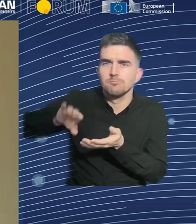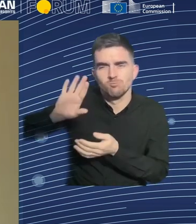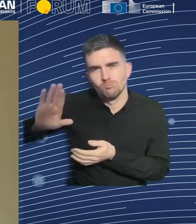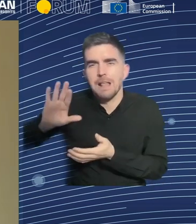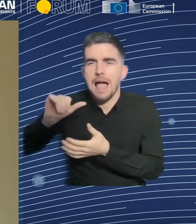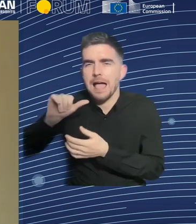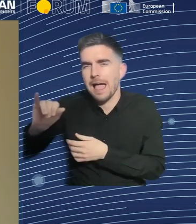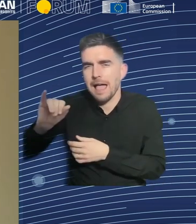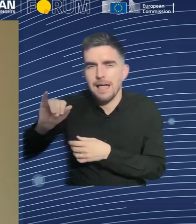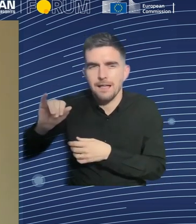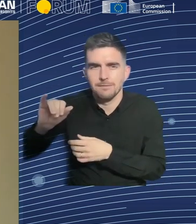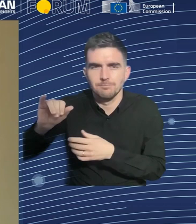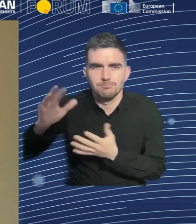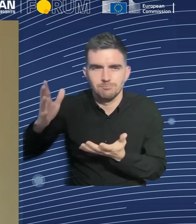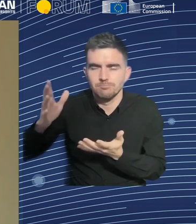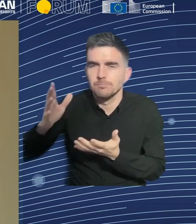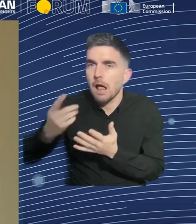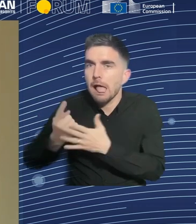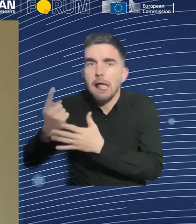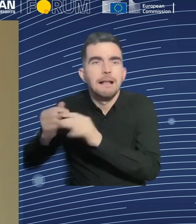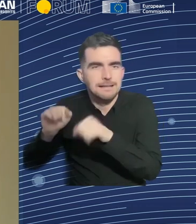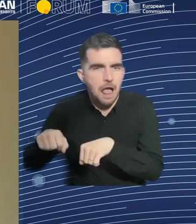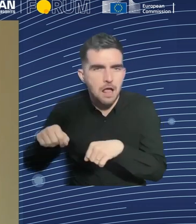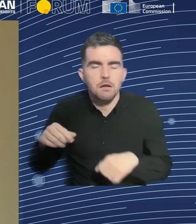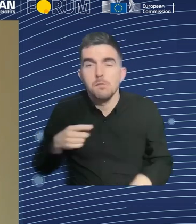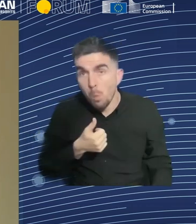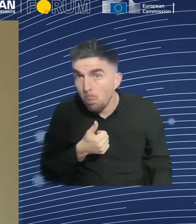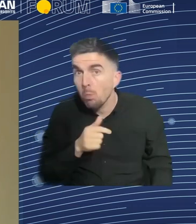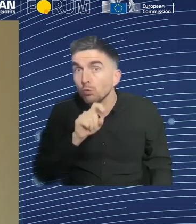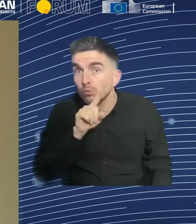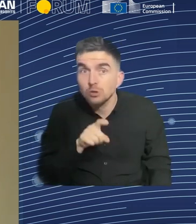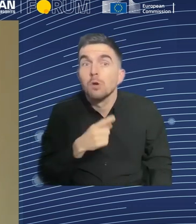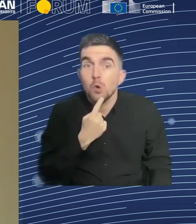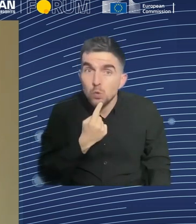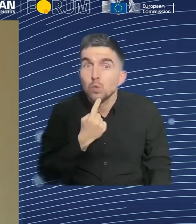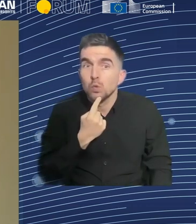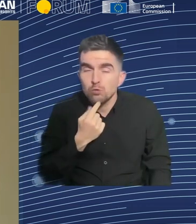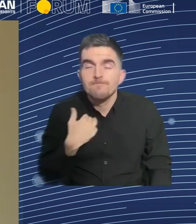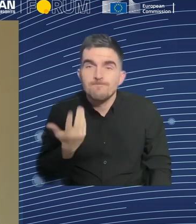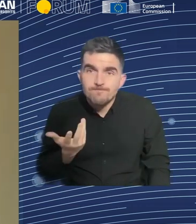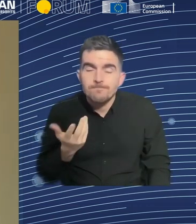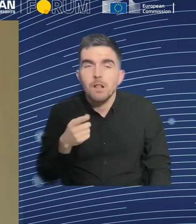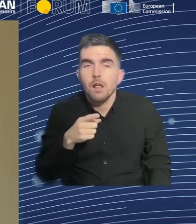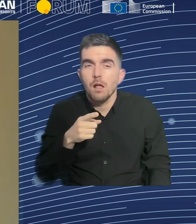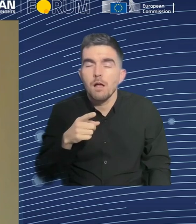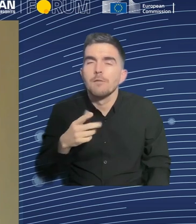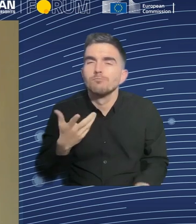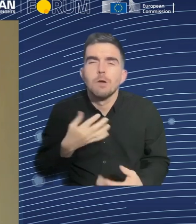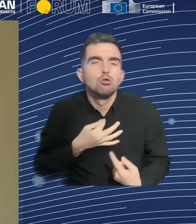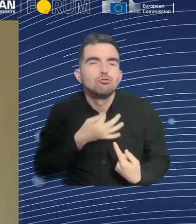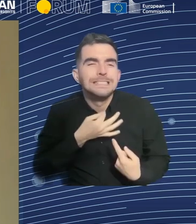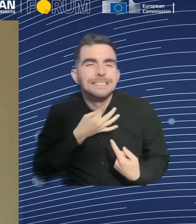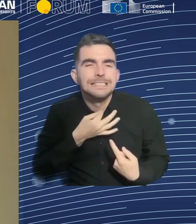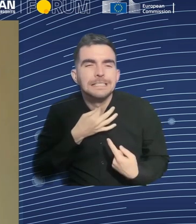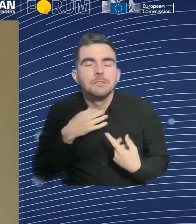might be physical risks from robotic systems that are not well designed. And this